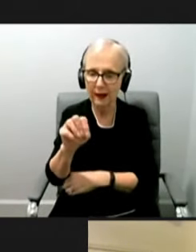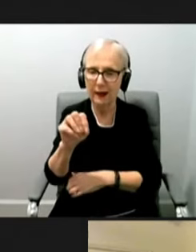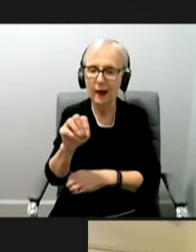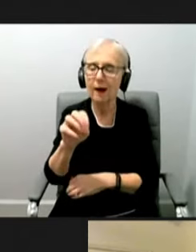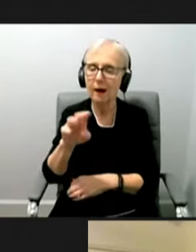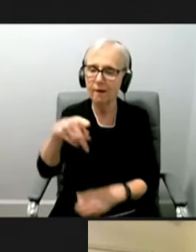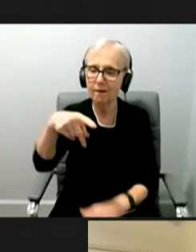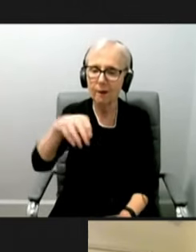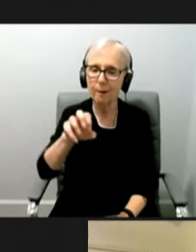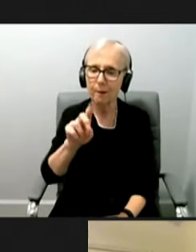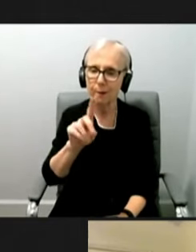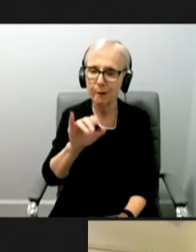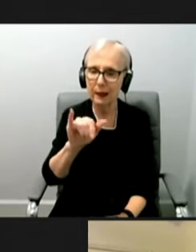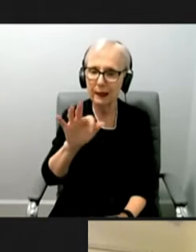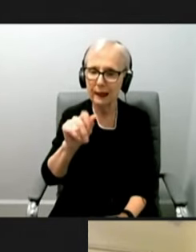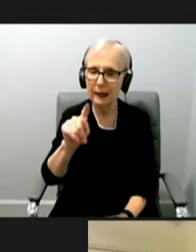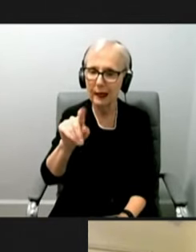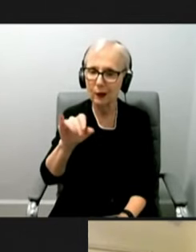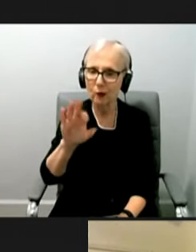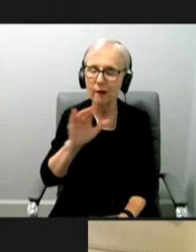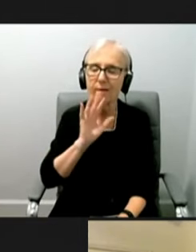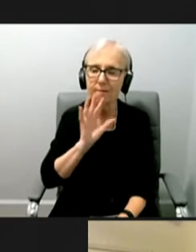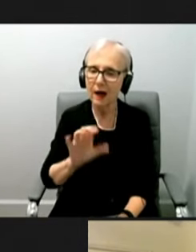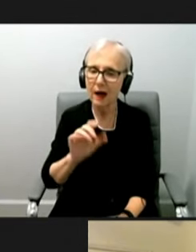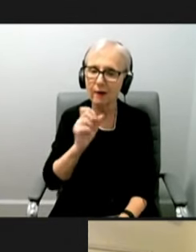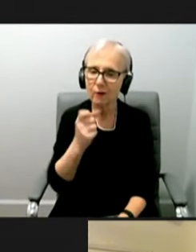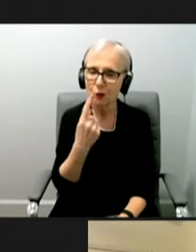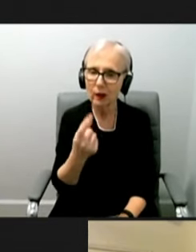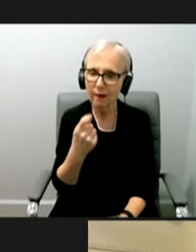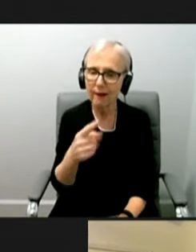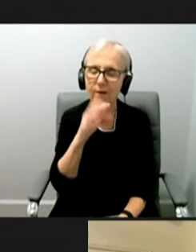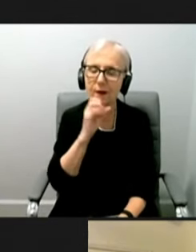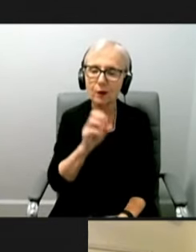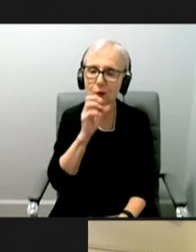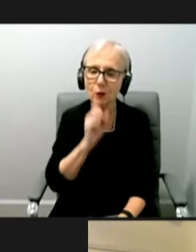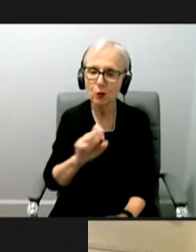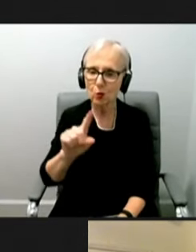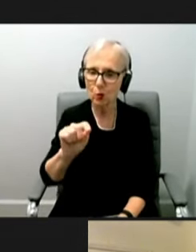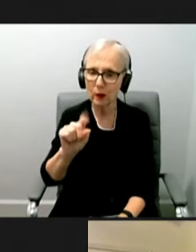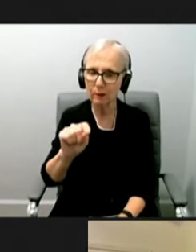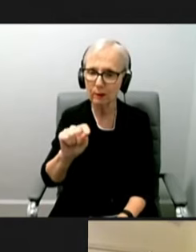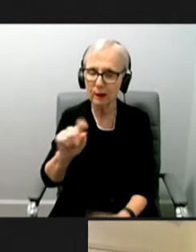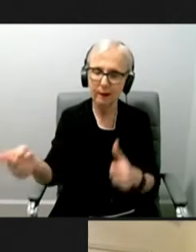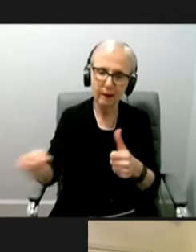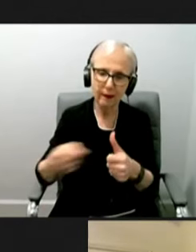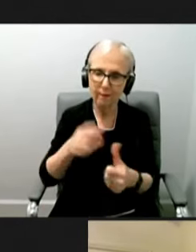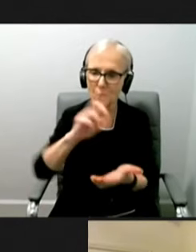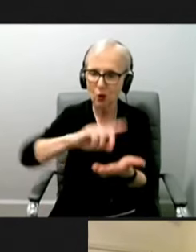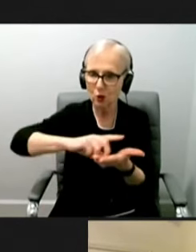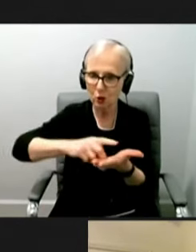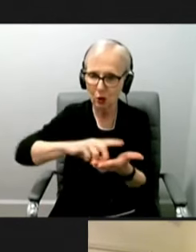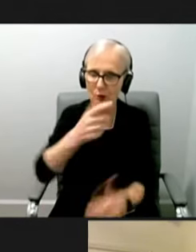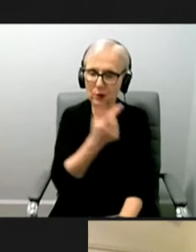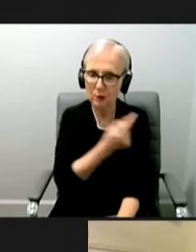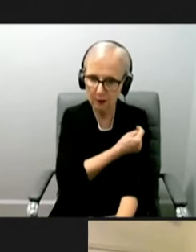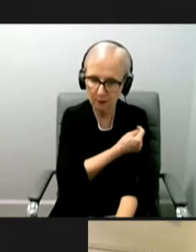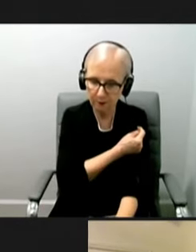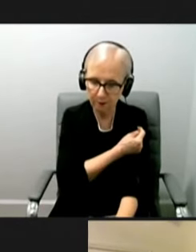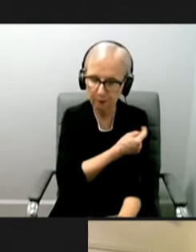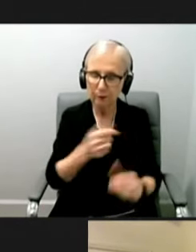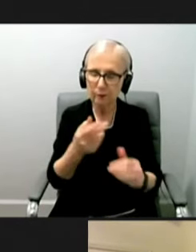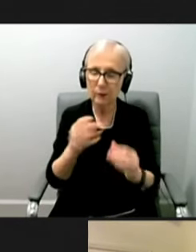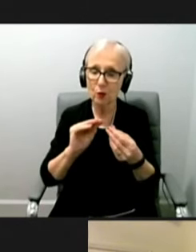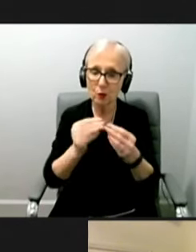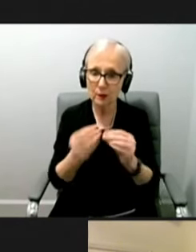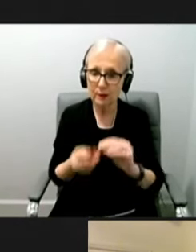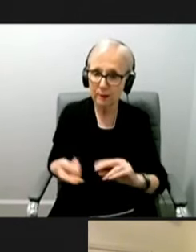vaccination. That's our 5 to 11-year-olds with, what, 20% having received their first dose. And those numbers continue